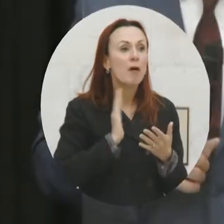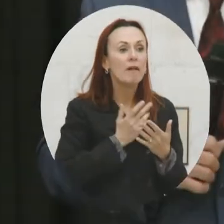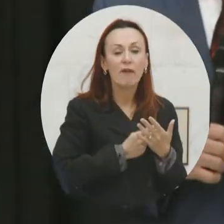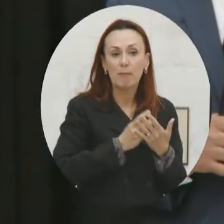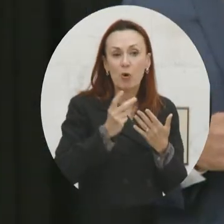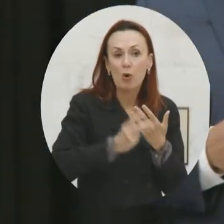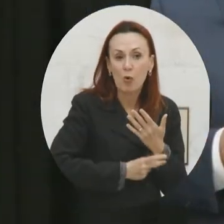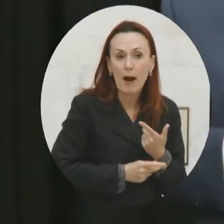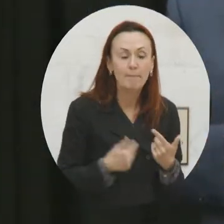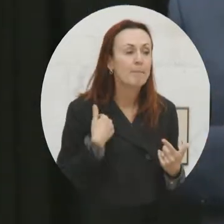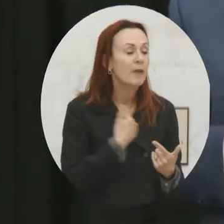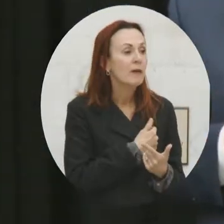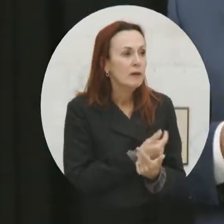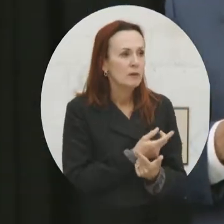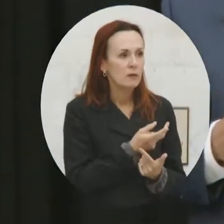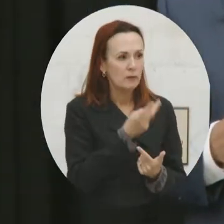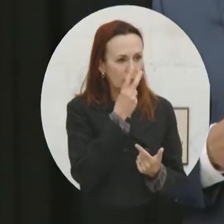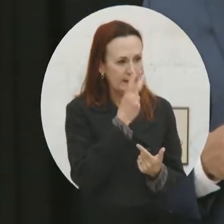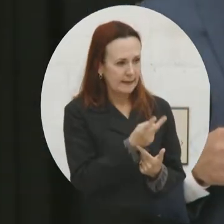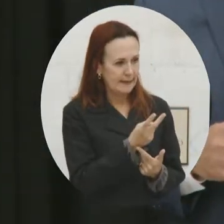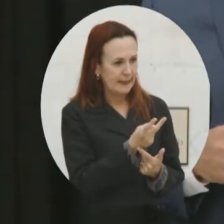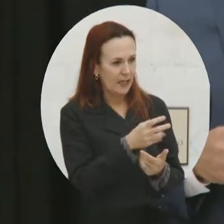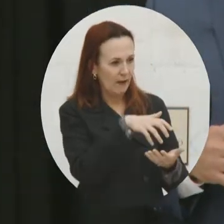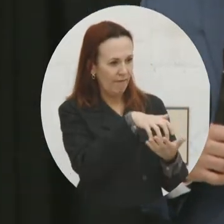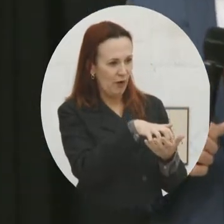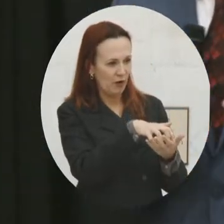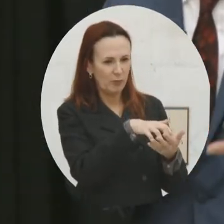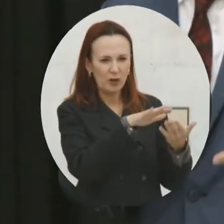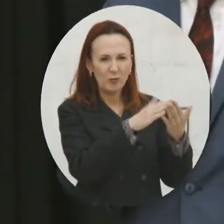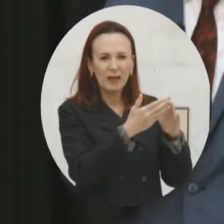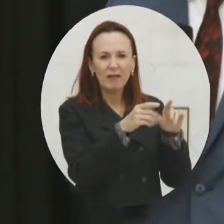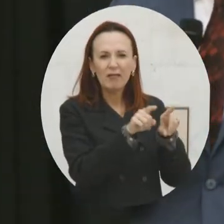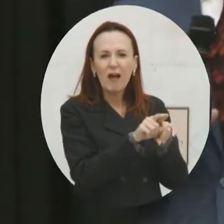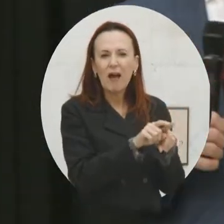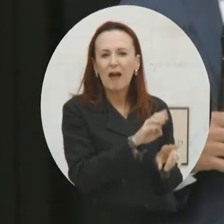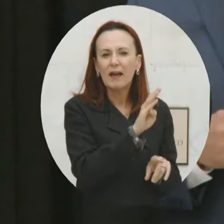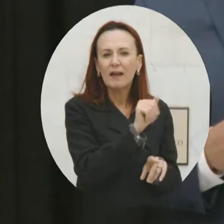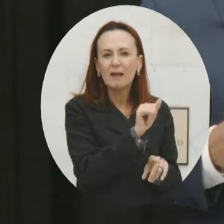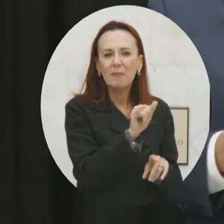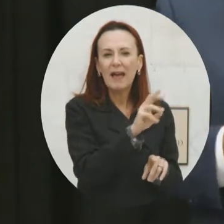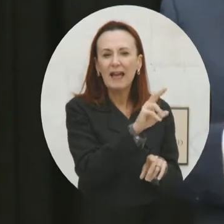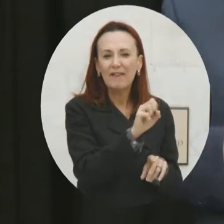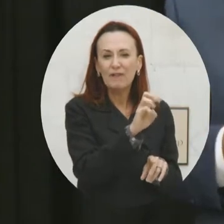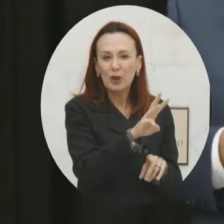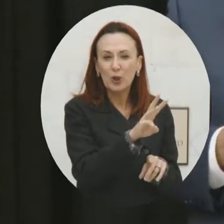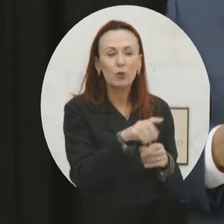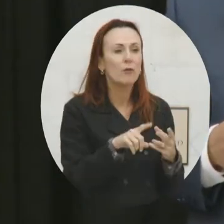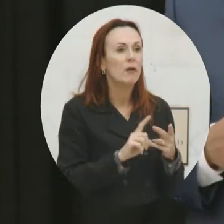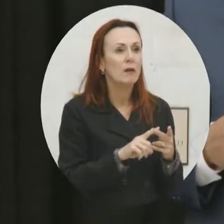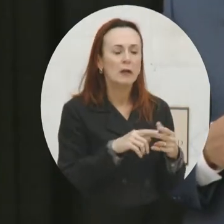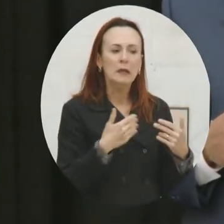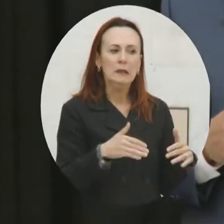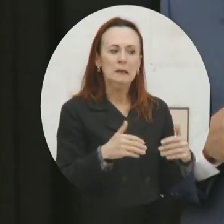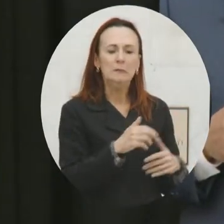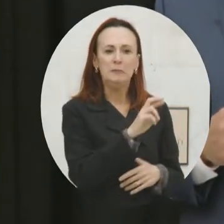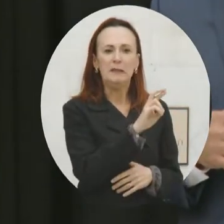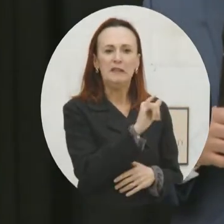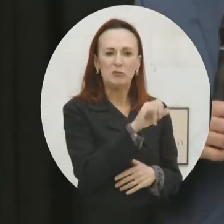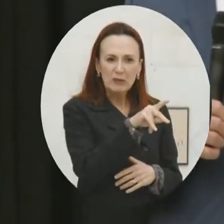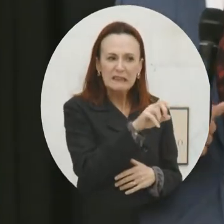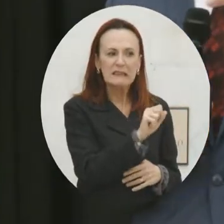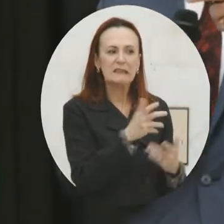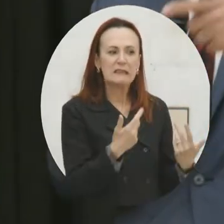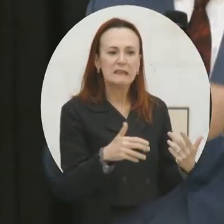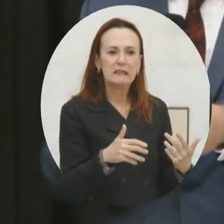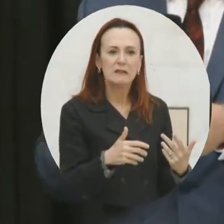brain around. But when we see a vulnerable community, like the Bayview or the OMI, neighborhoods that we know have huge risk issues,